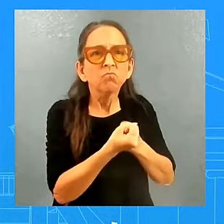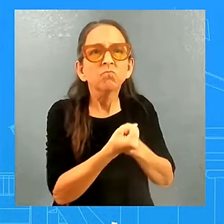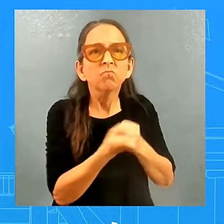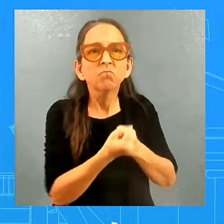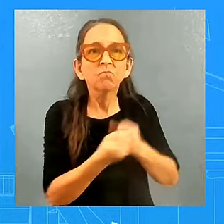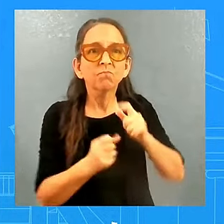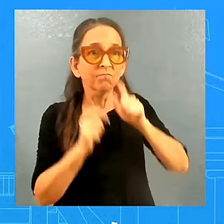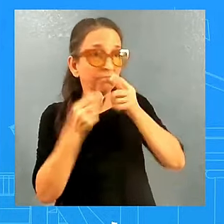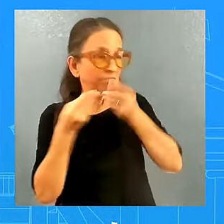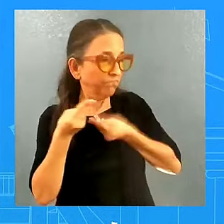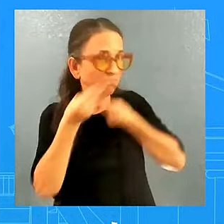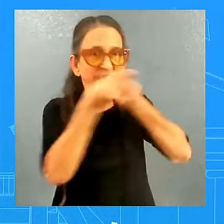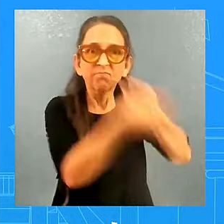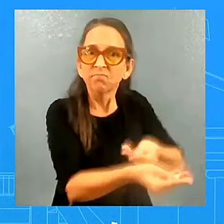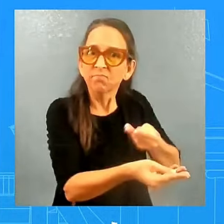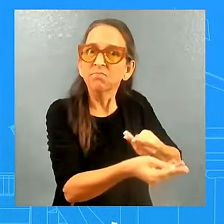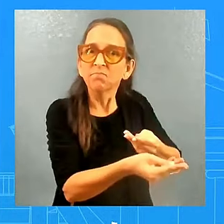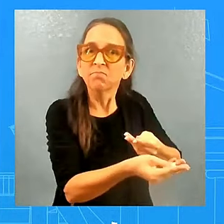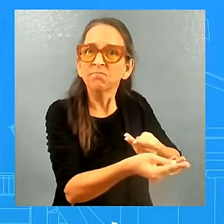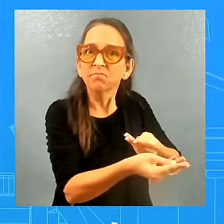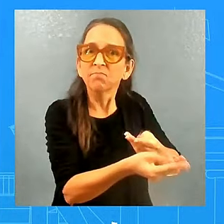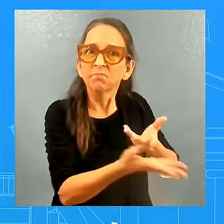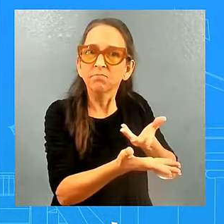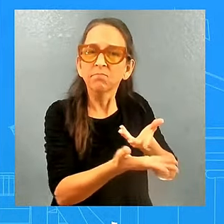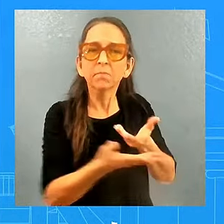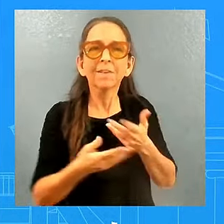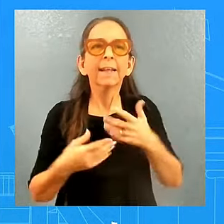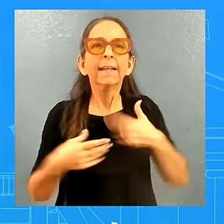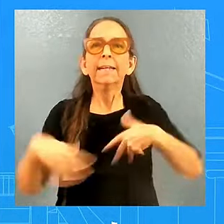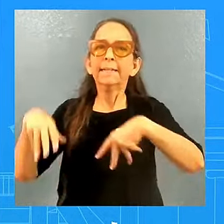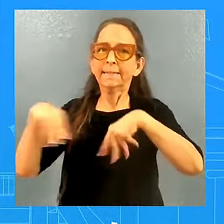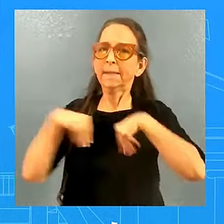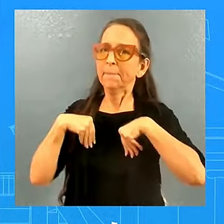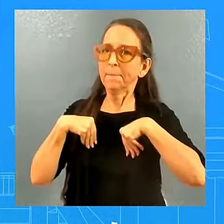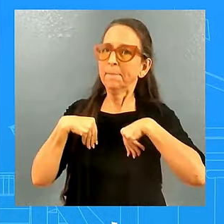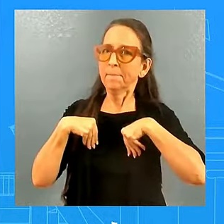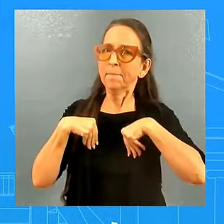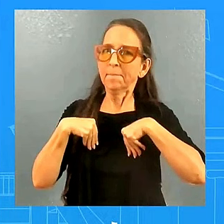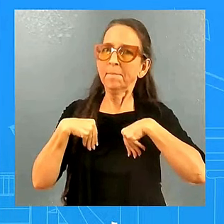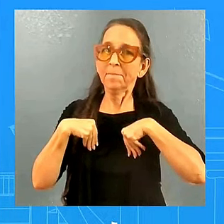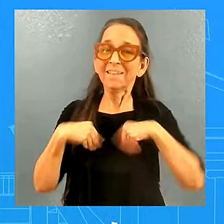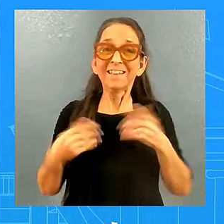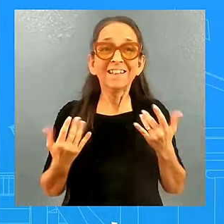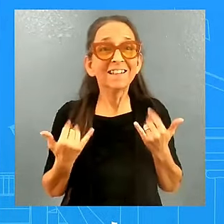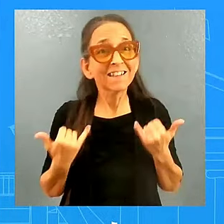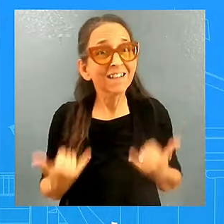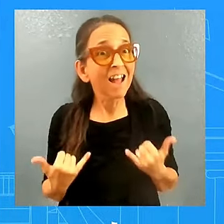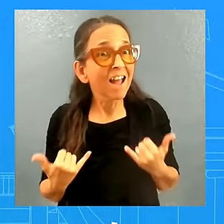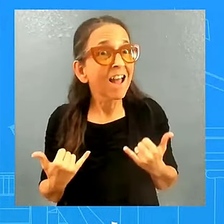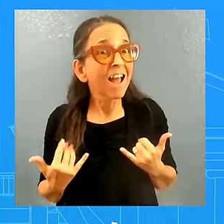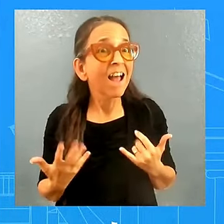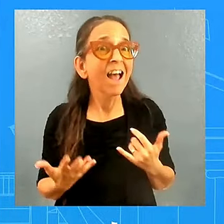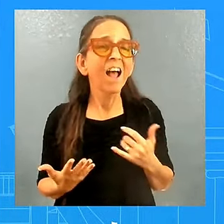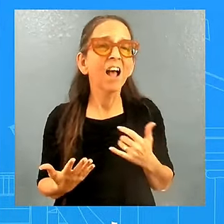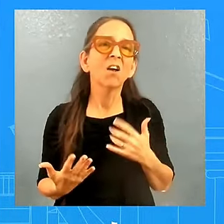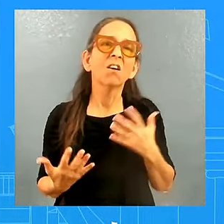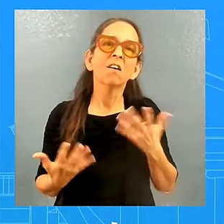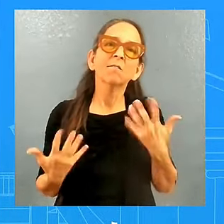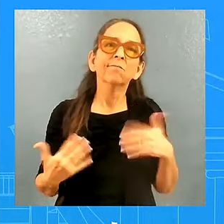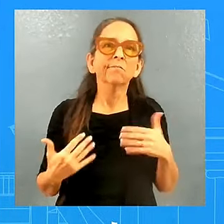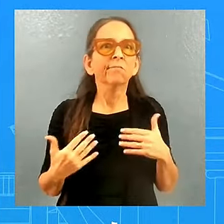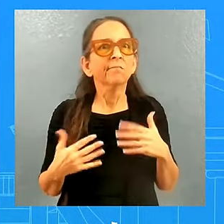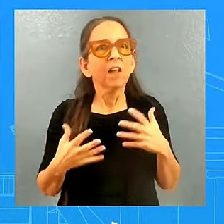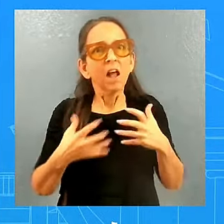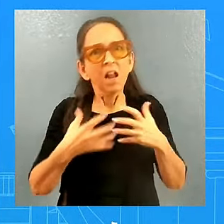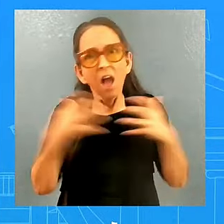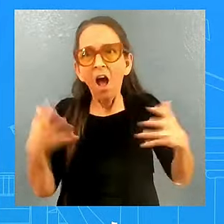And she stepped up to the moment. Now, there's going to be a lot that's going to be discussed about what happened,